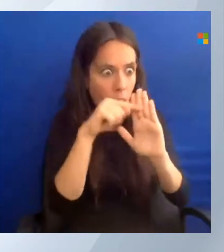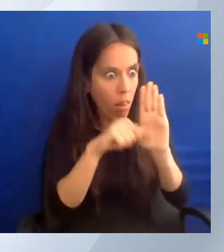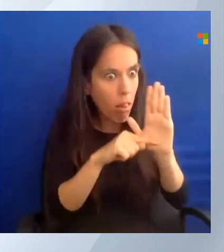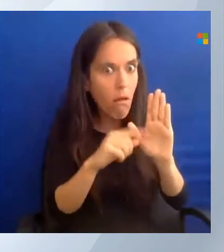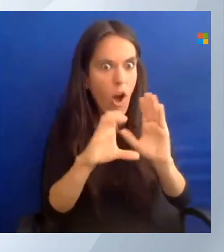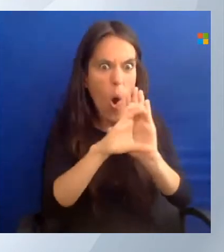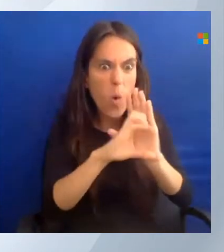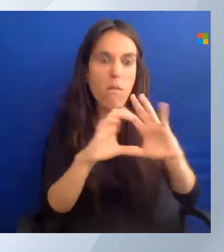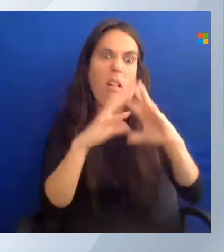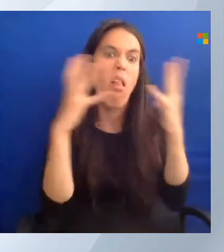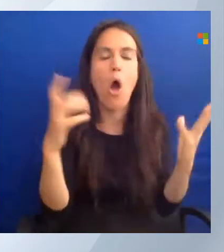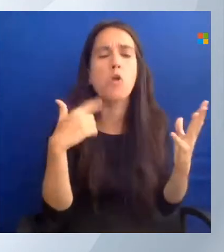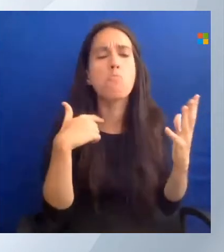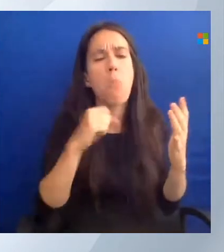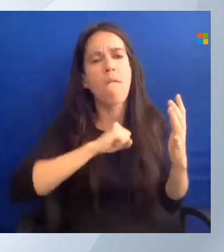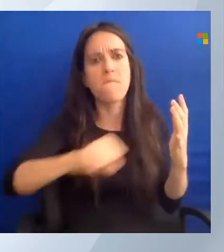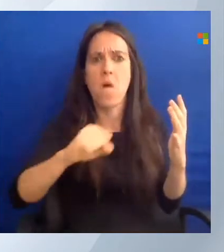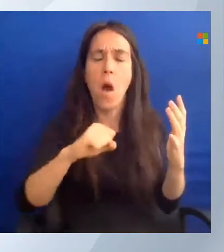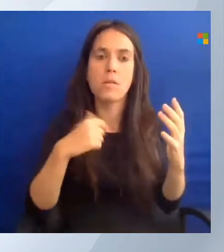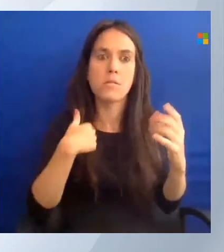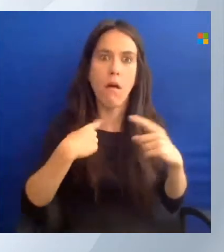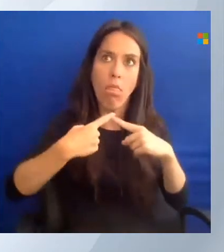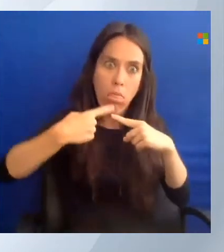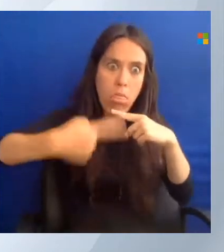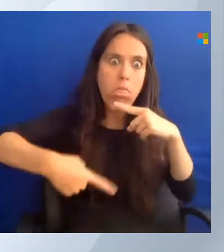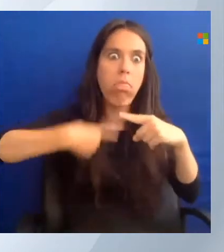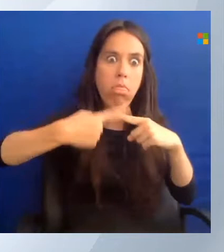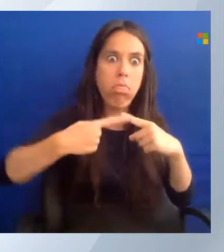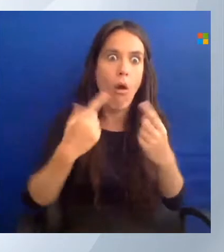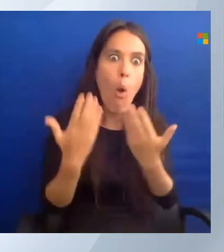we do not need to wait too long for that storage account to deploy.